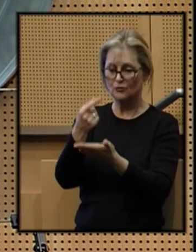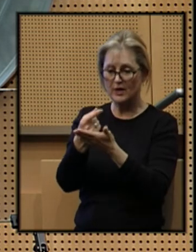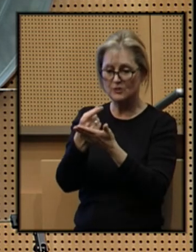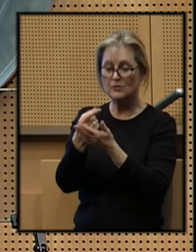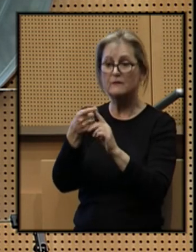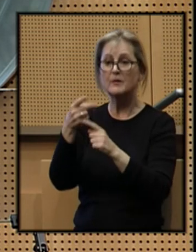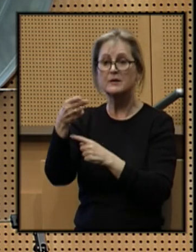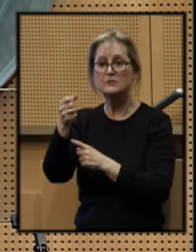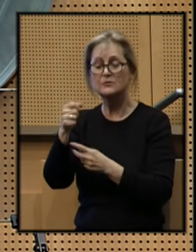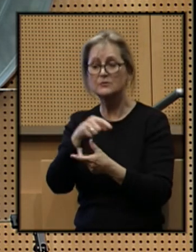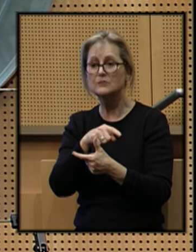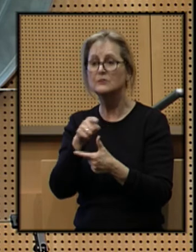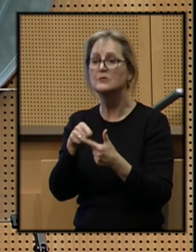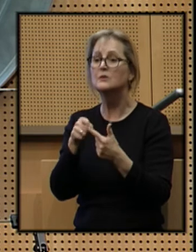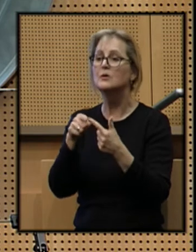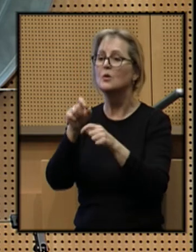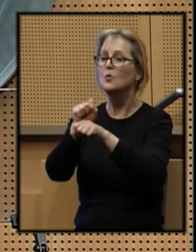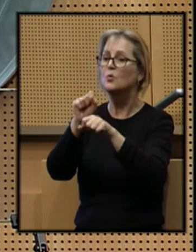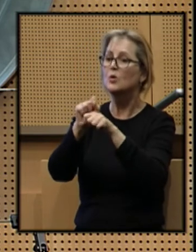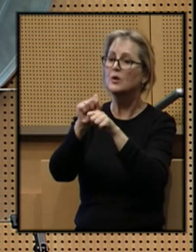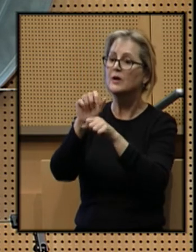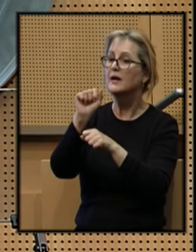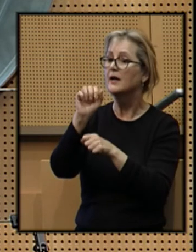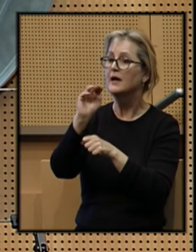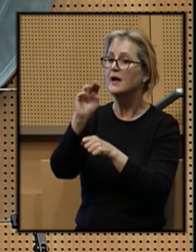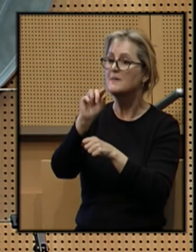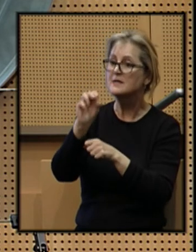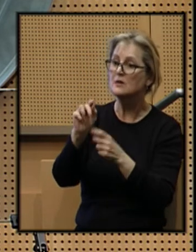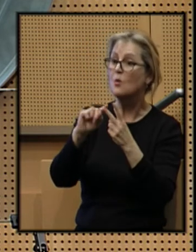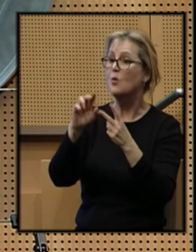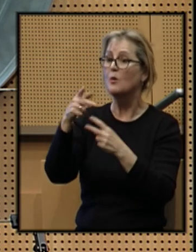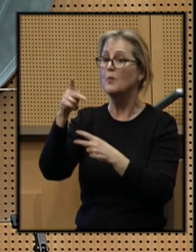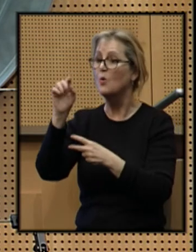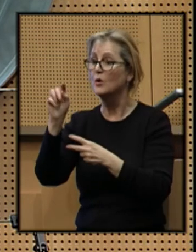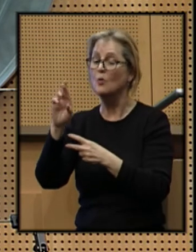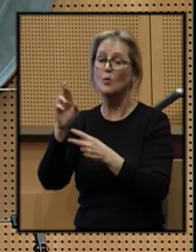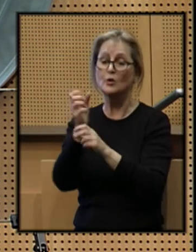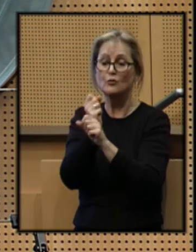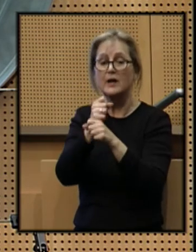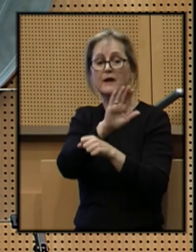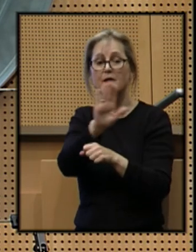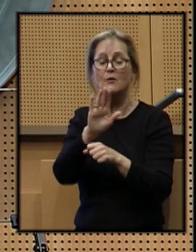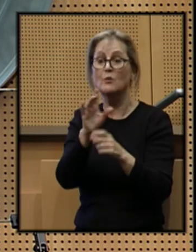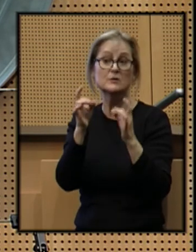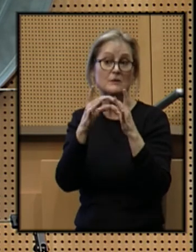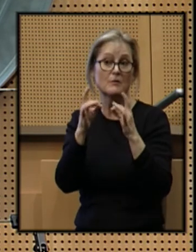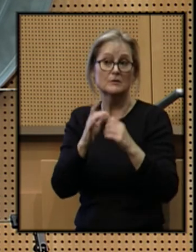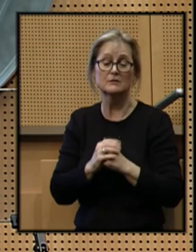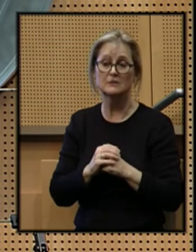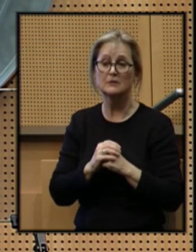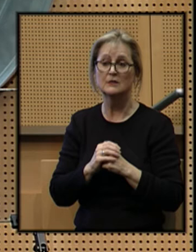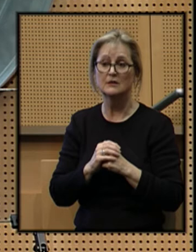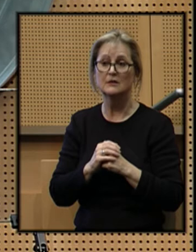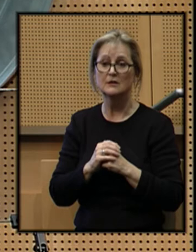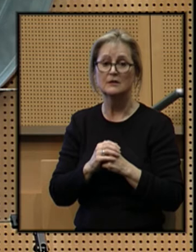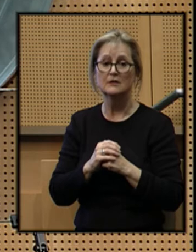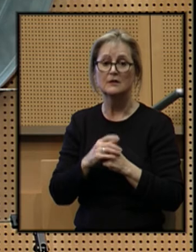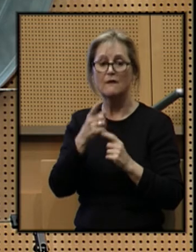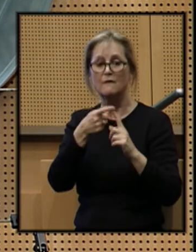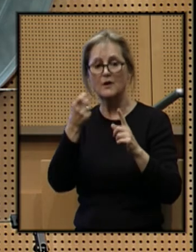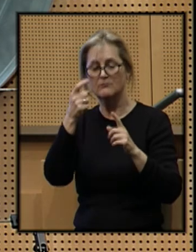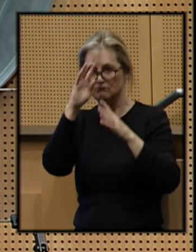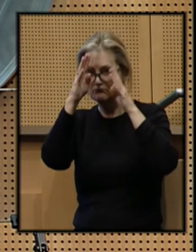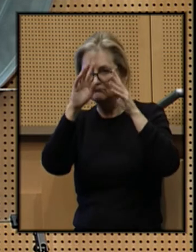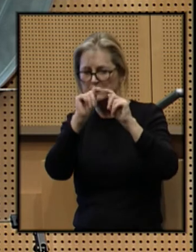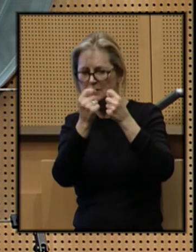from high school, working at Amazon or at the port, or creating their own startups. From the innovation